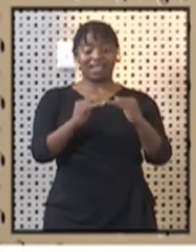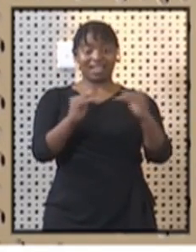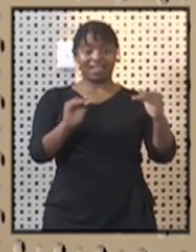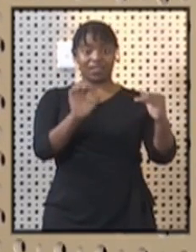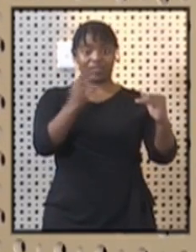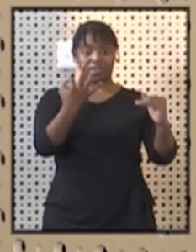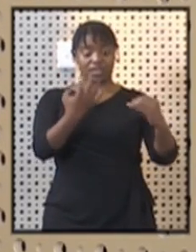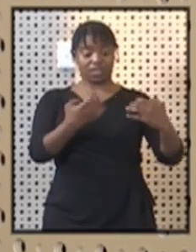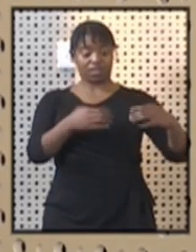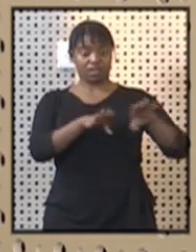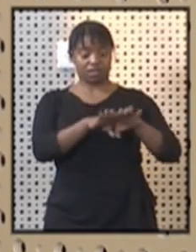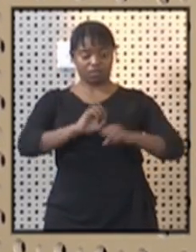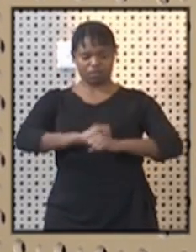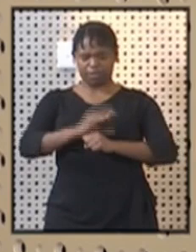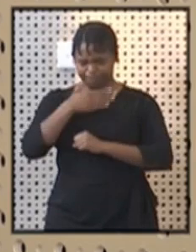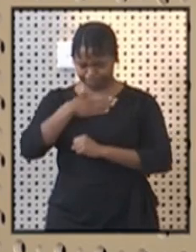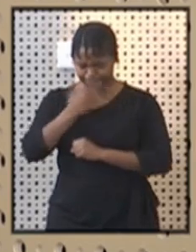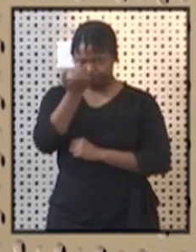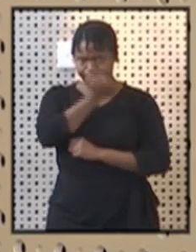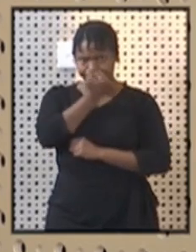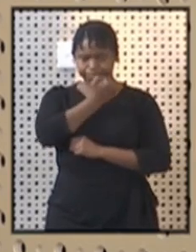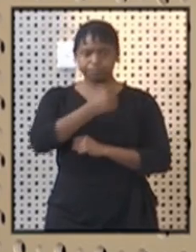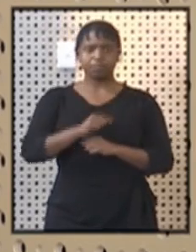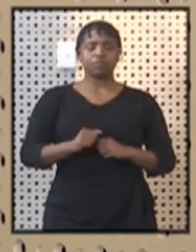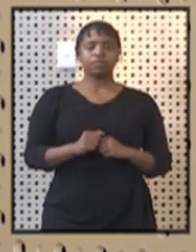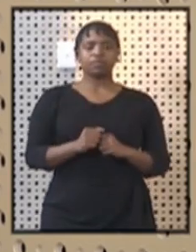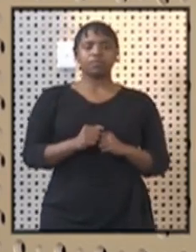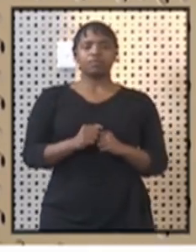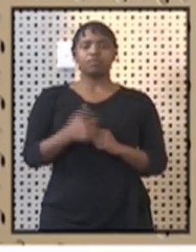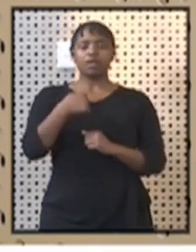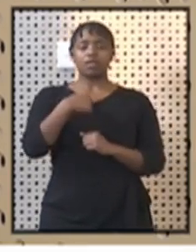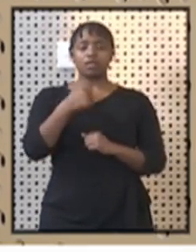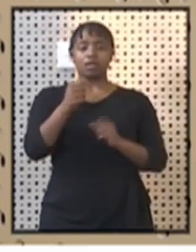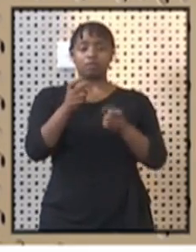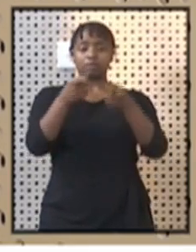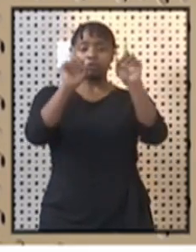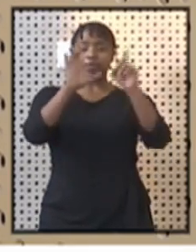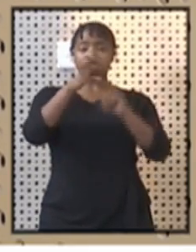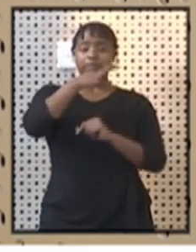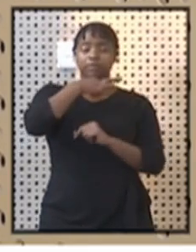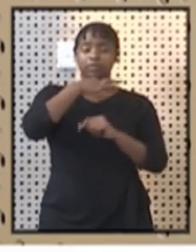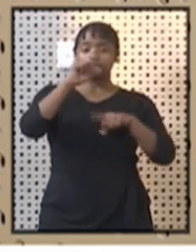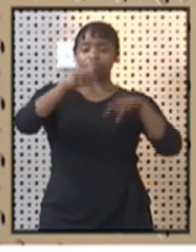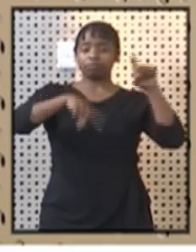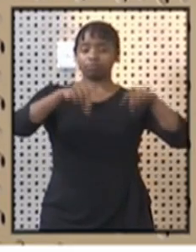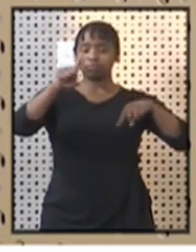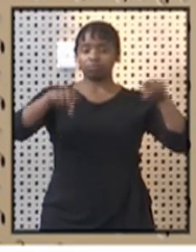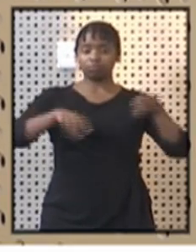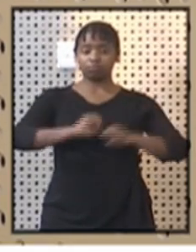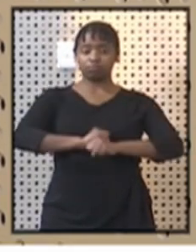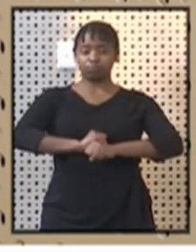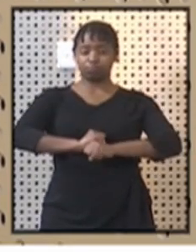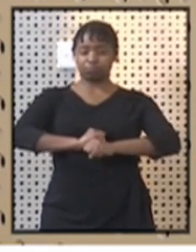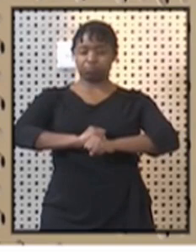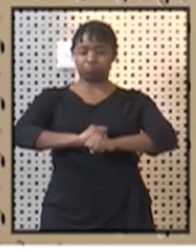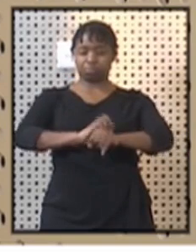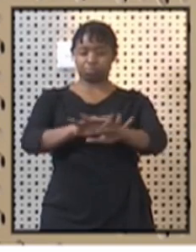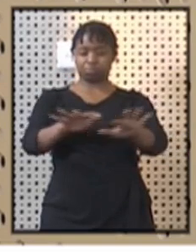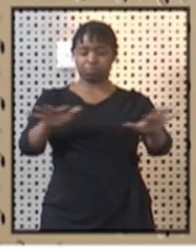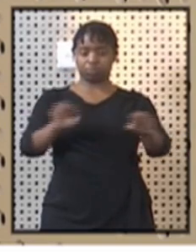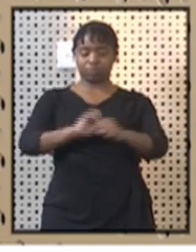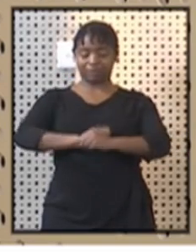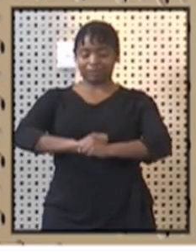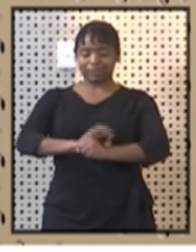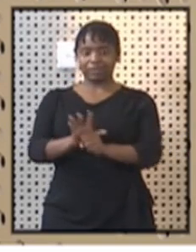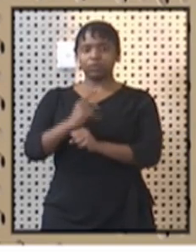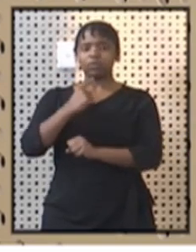fluctuating risk of the virus spread has dictated that we